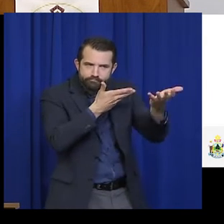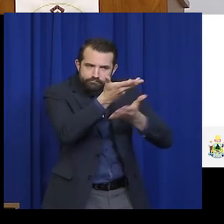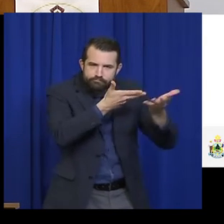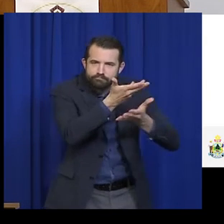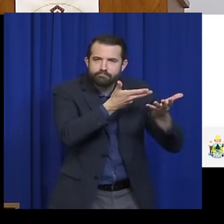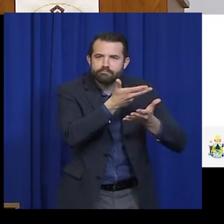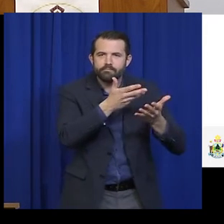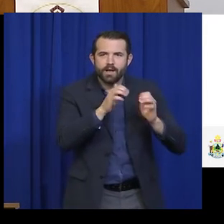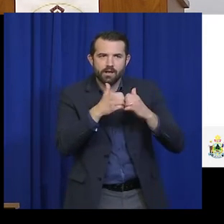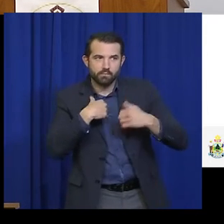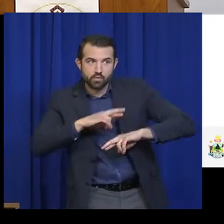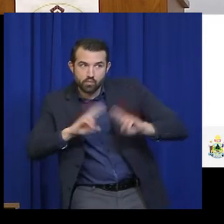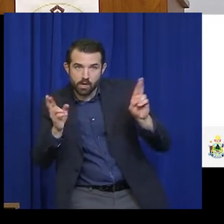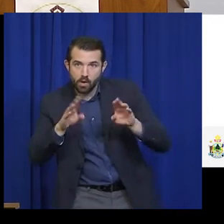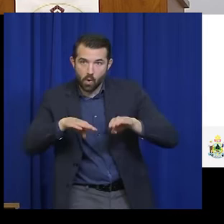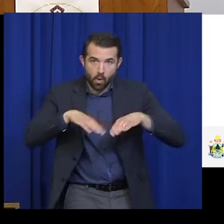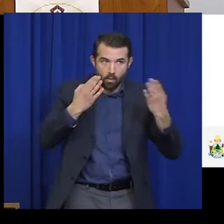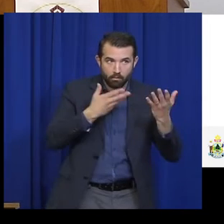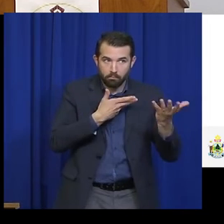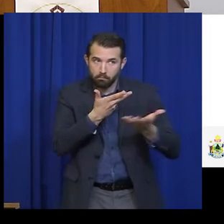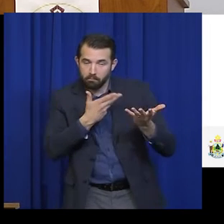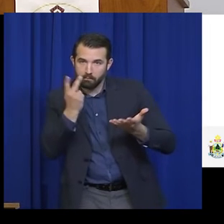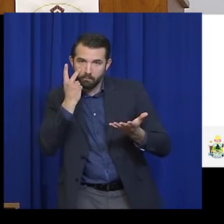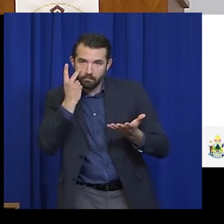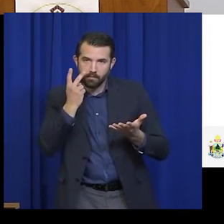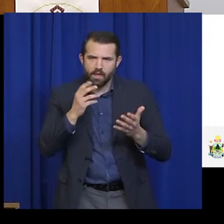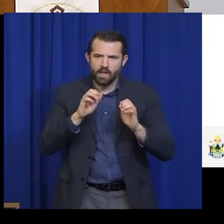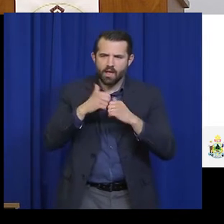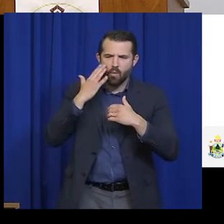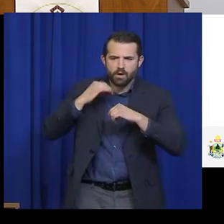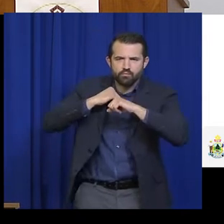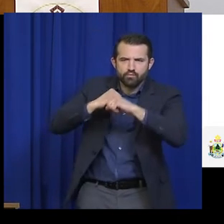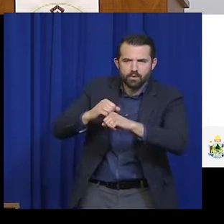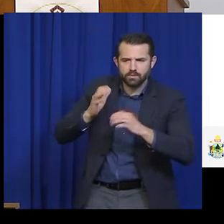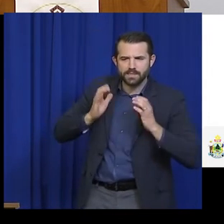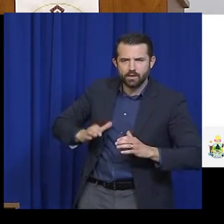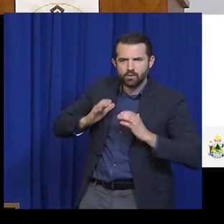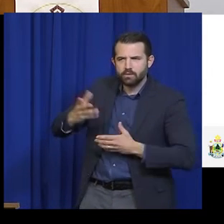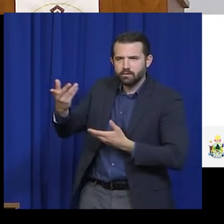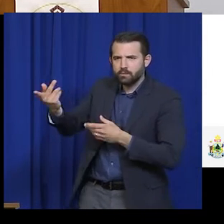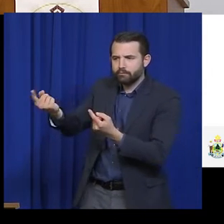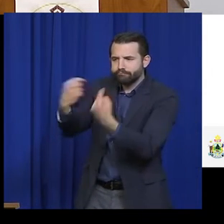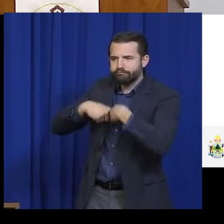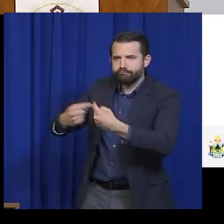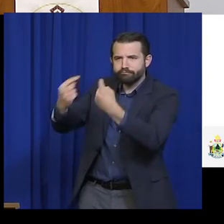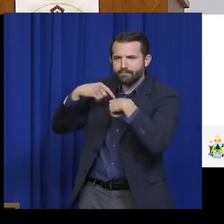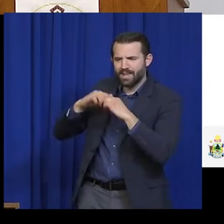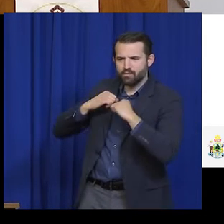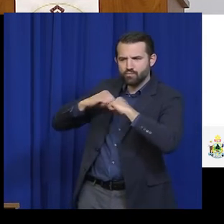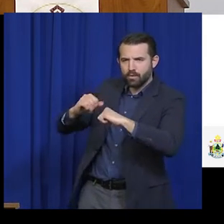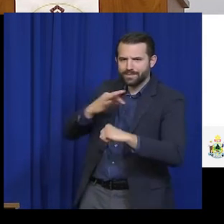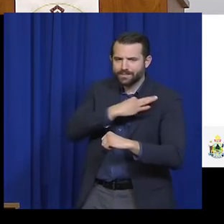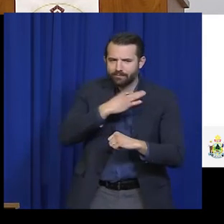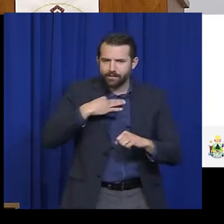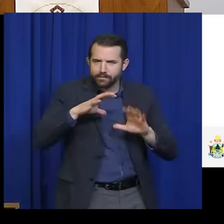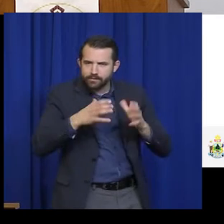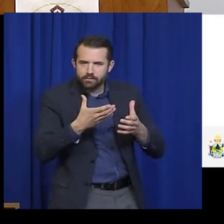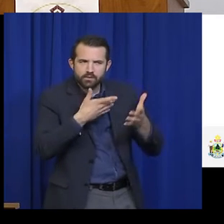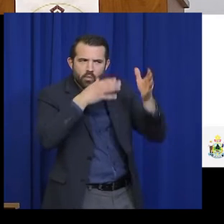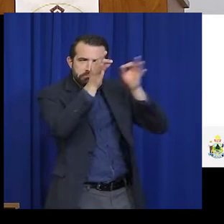employees and customers. These accommodations may be as simple as closing break rooms